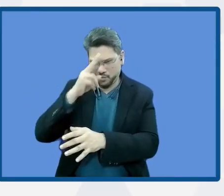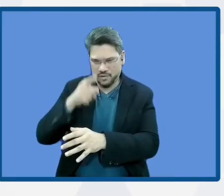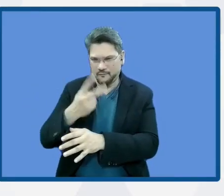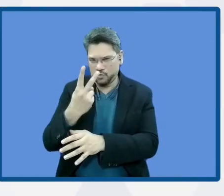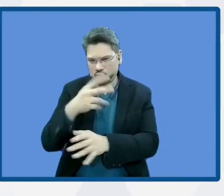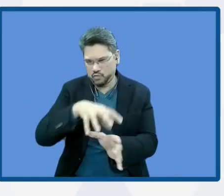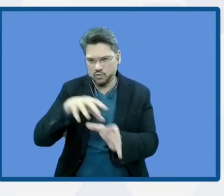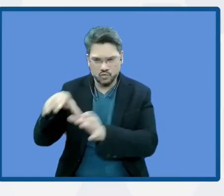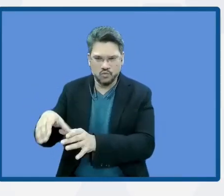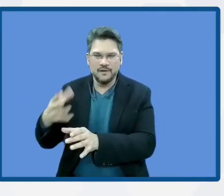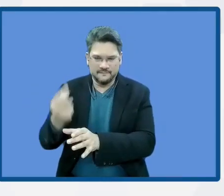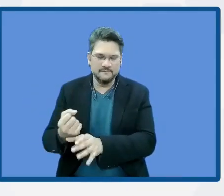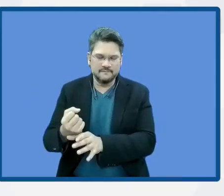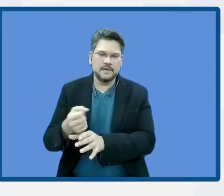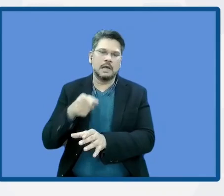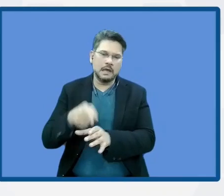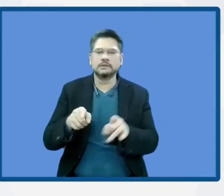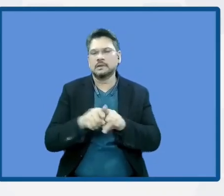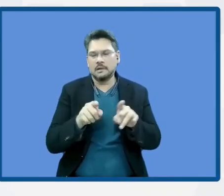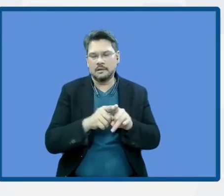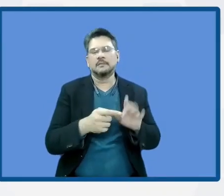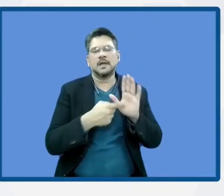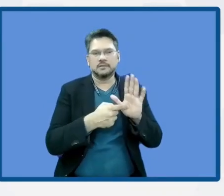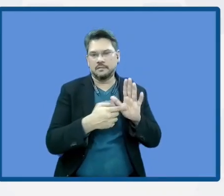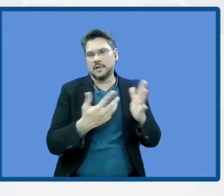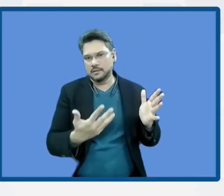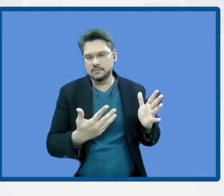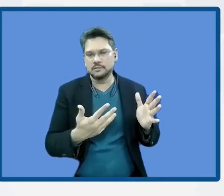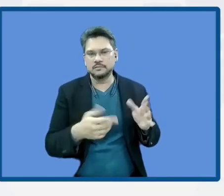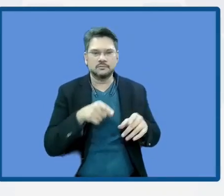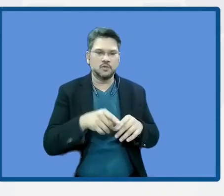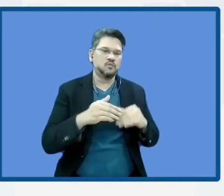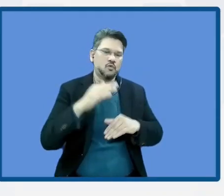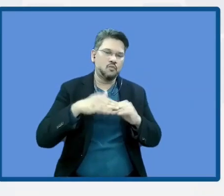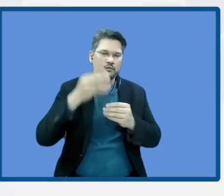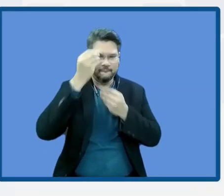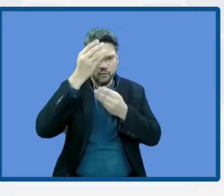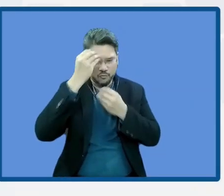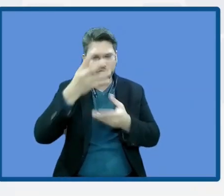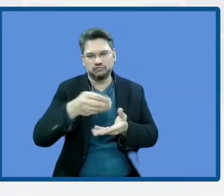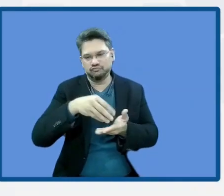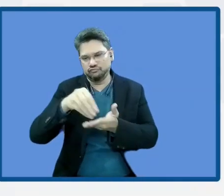create this information so it could be mimicked somewhere else.